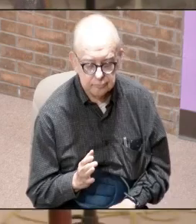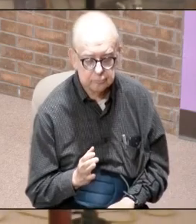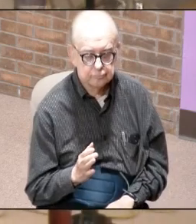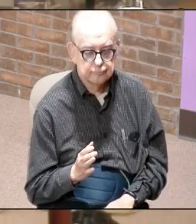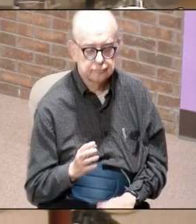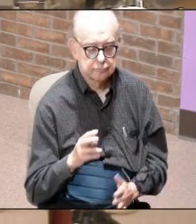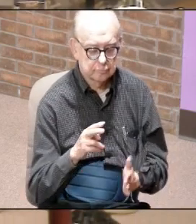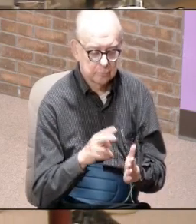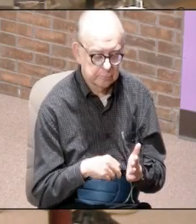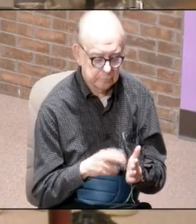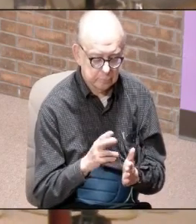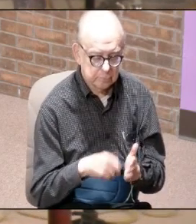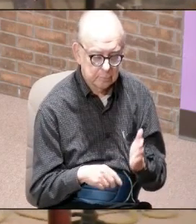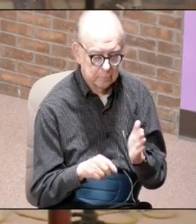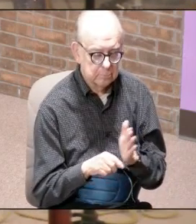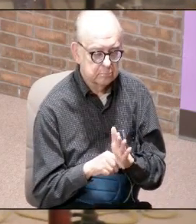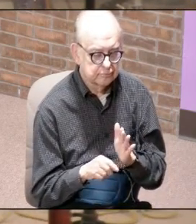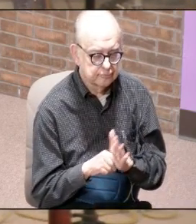reading the scripture